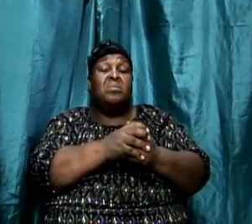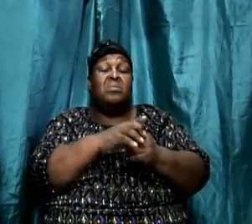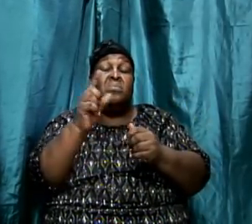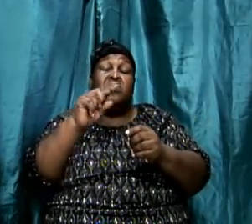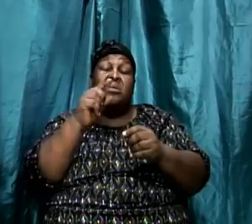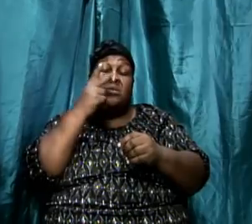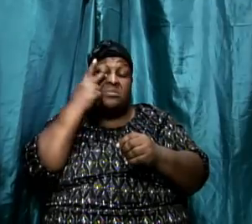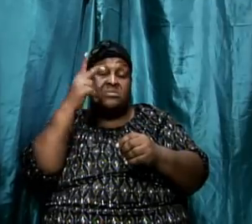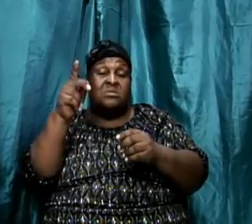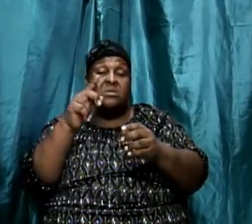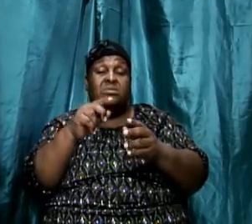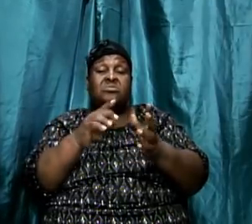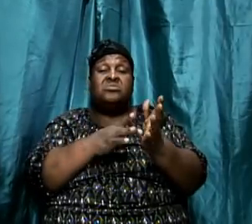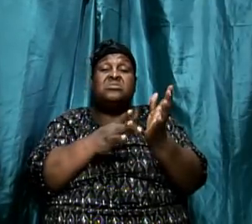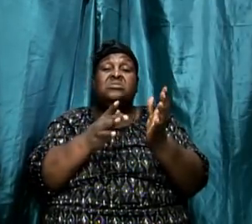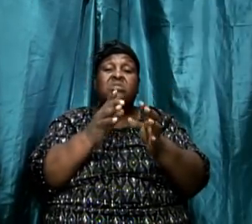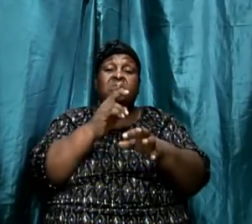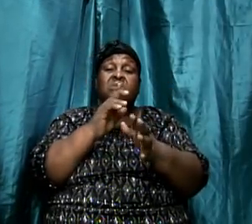said to Peter,